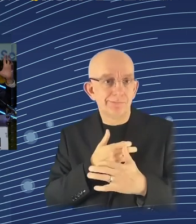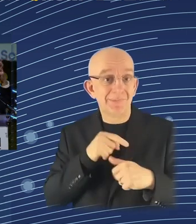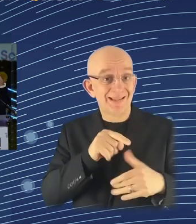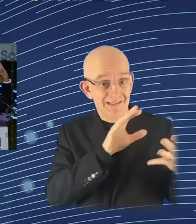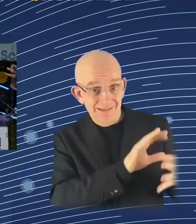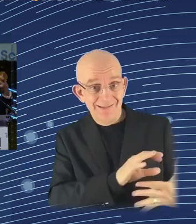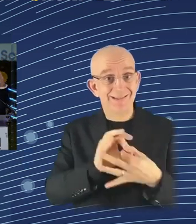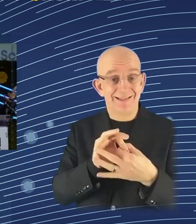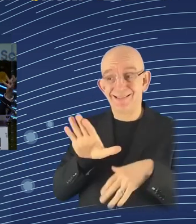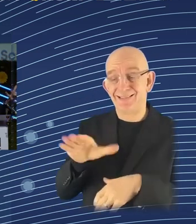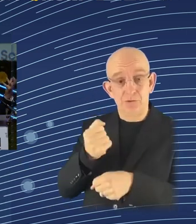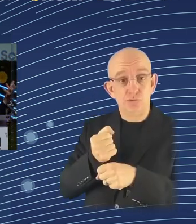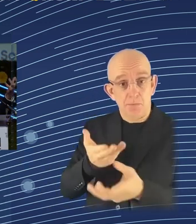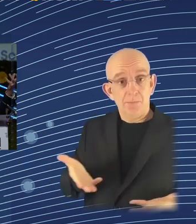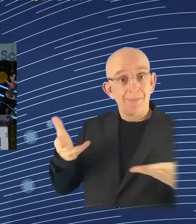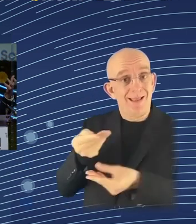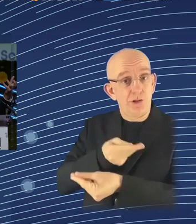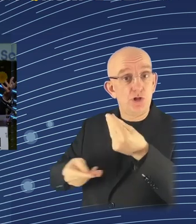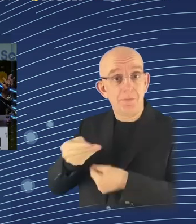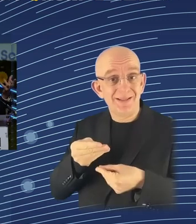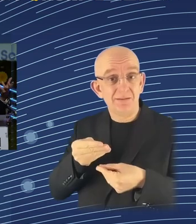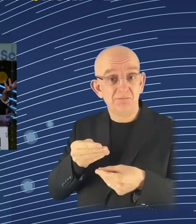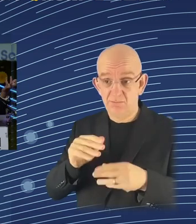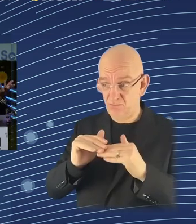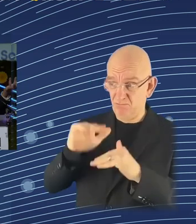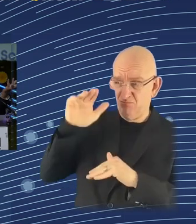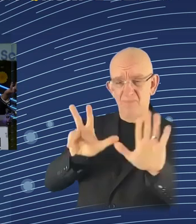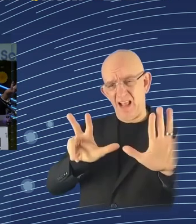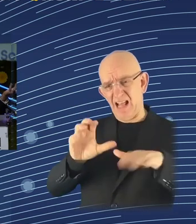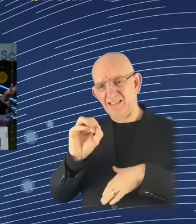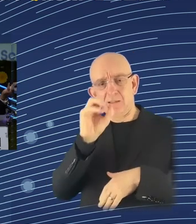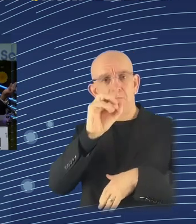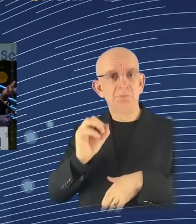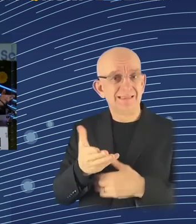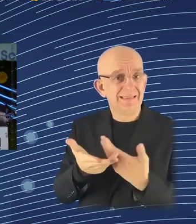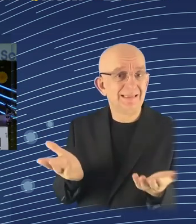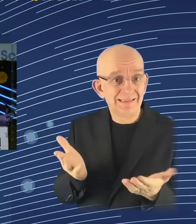more exciting ones, but maybe they apply to 20%. So,